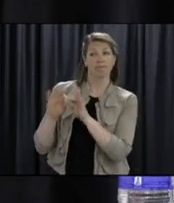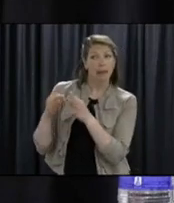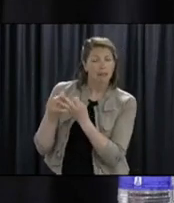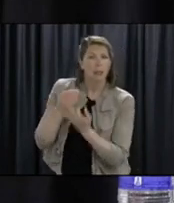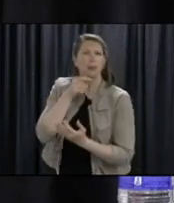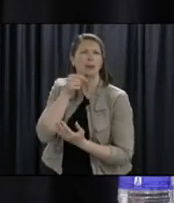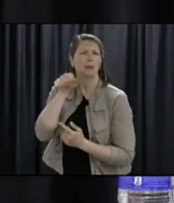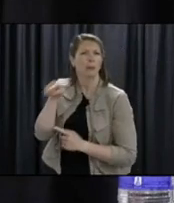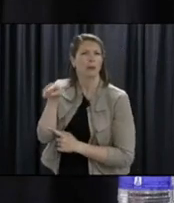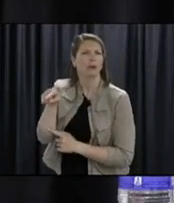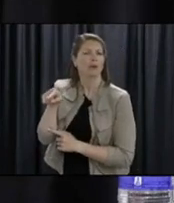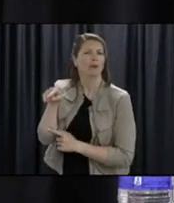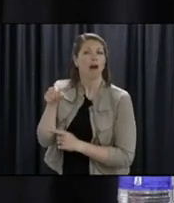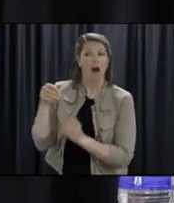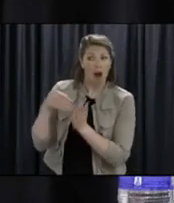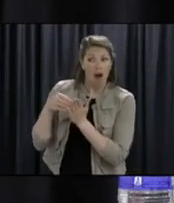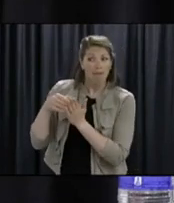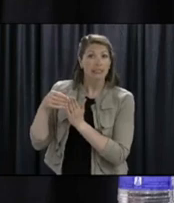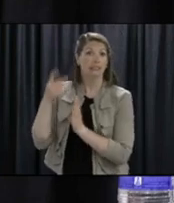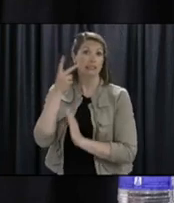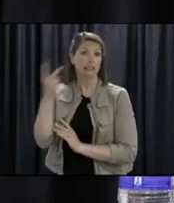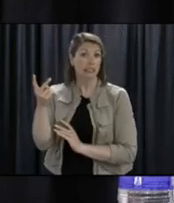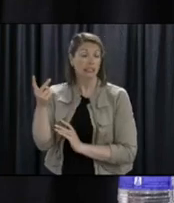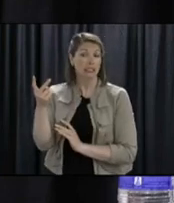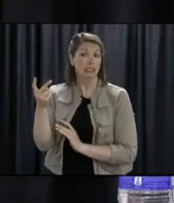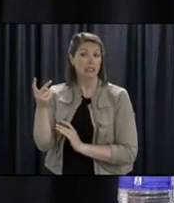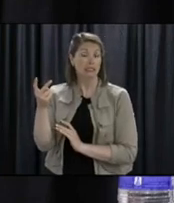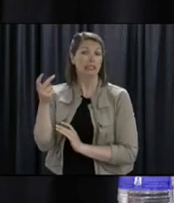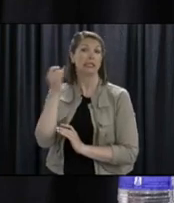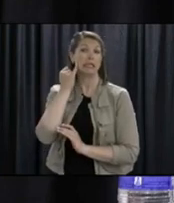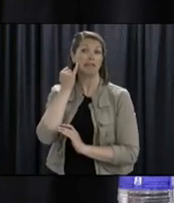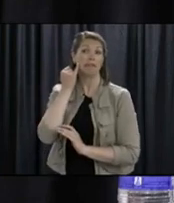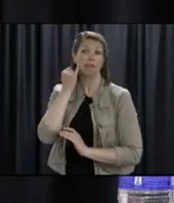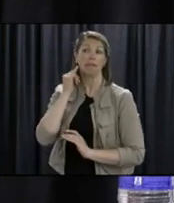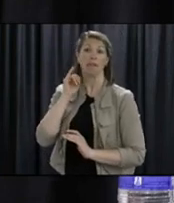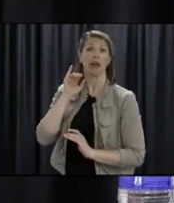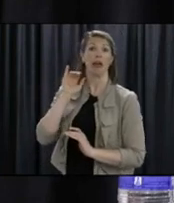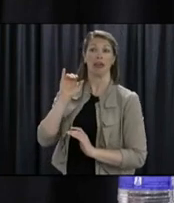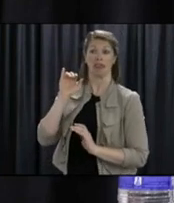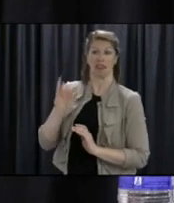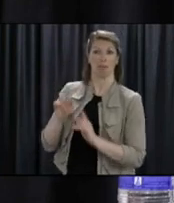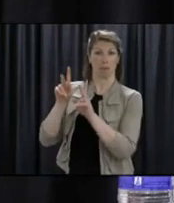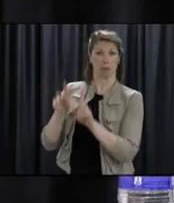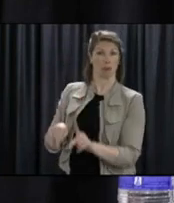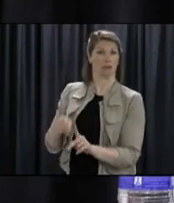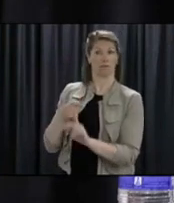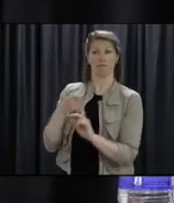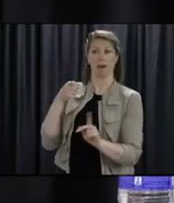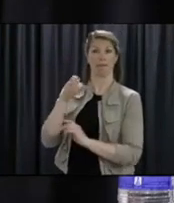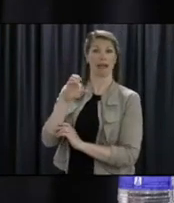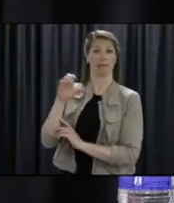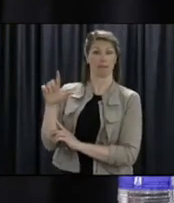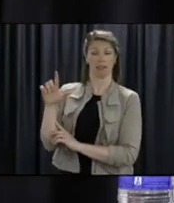someone you frequently saw. If that's somebody in Clarenville, I suppose, then